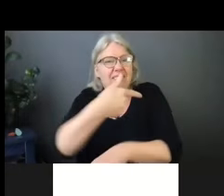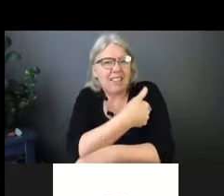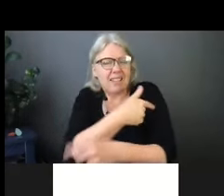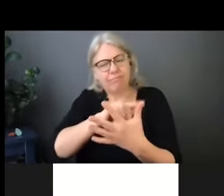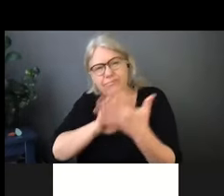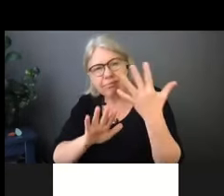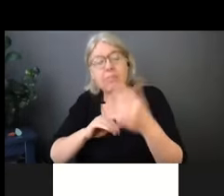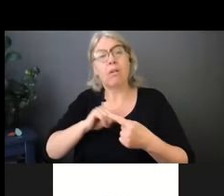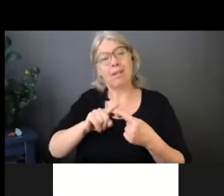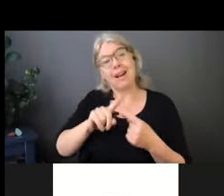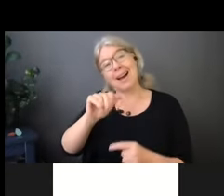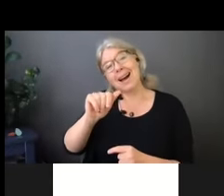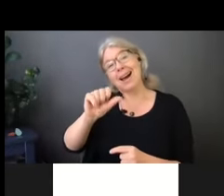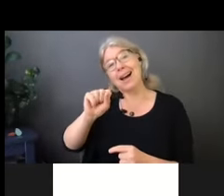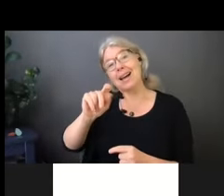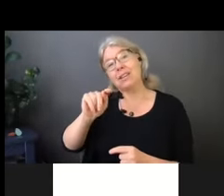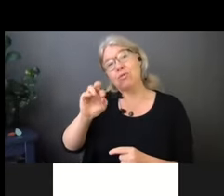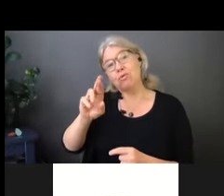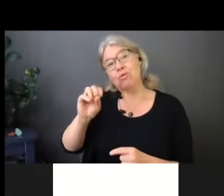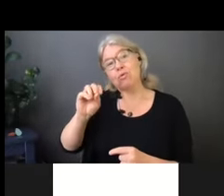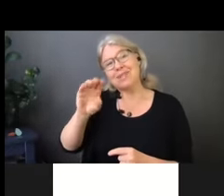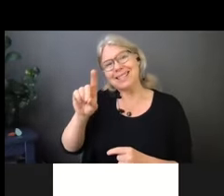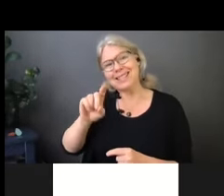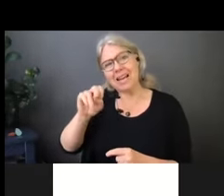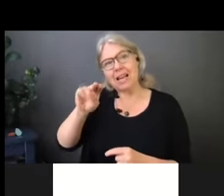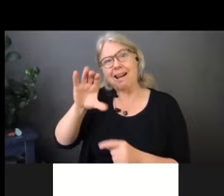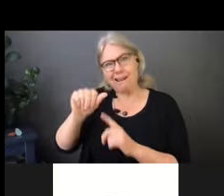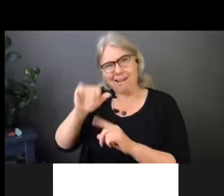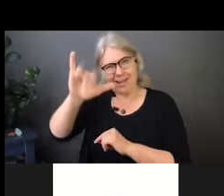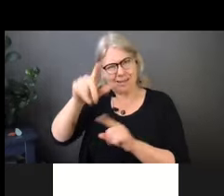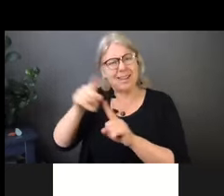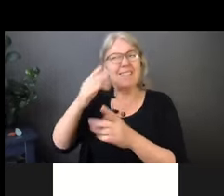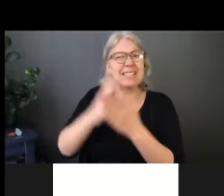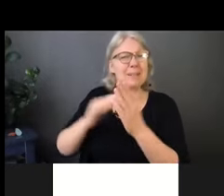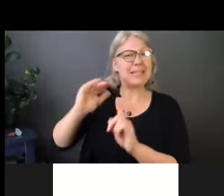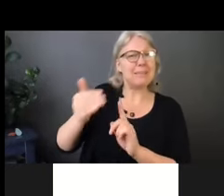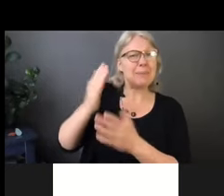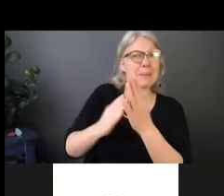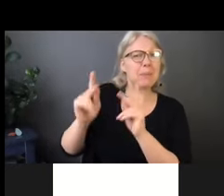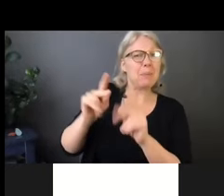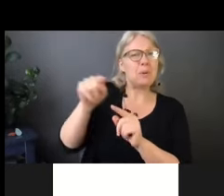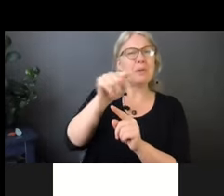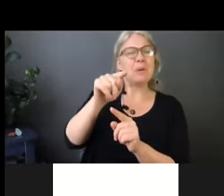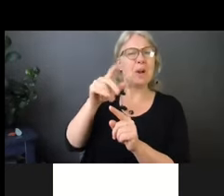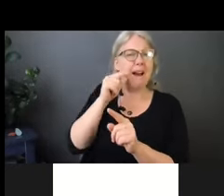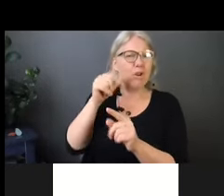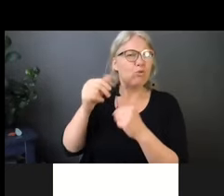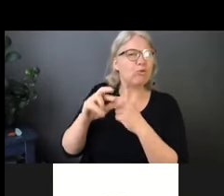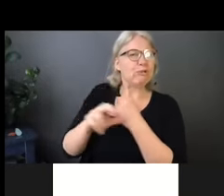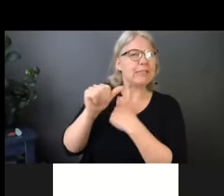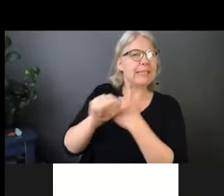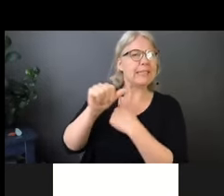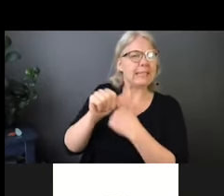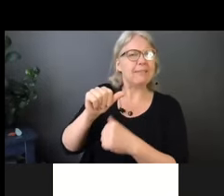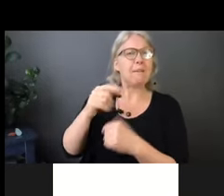of the risk of blood clotting. Um, and there's some people who are already resistant to taking it. can you talk a bit about the new study that